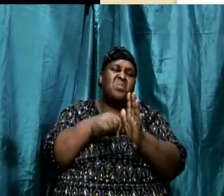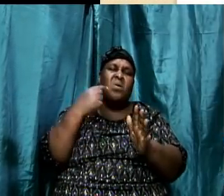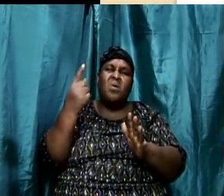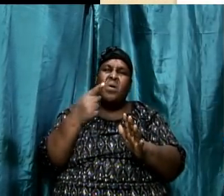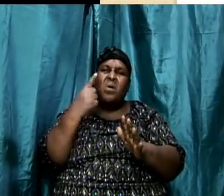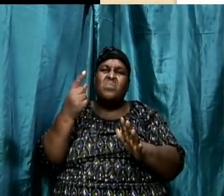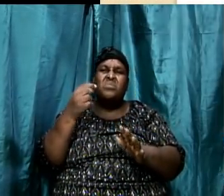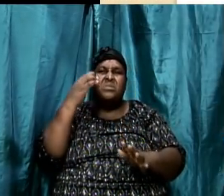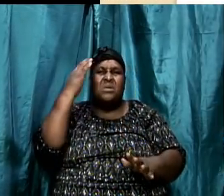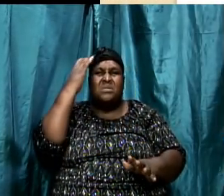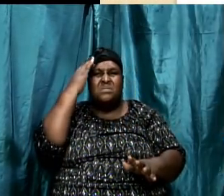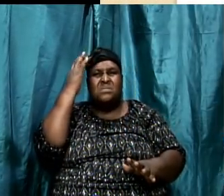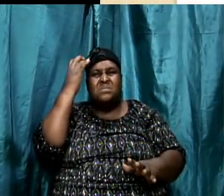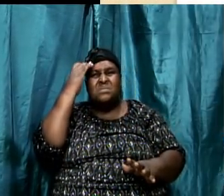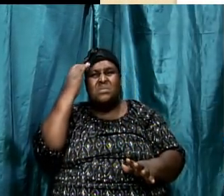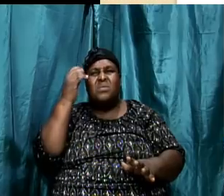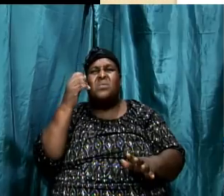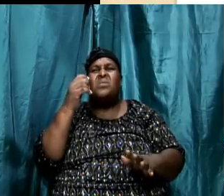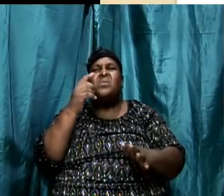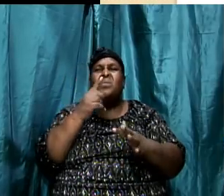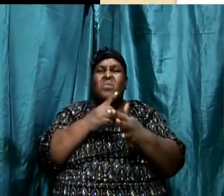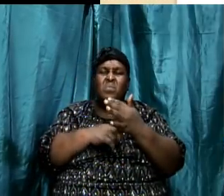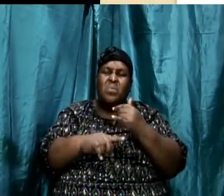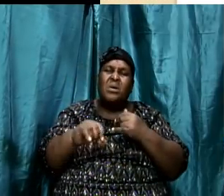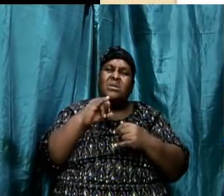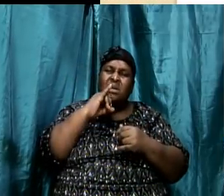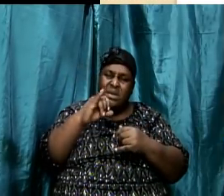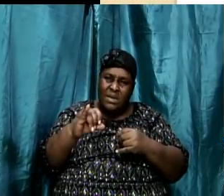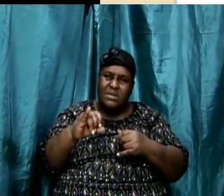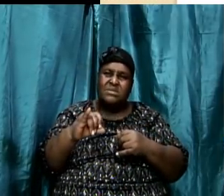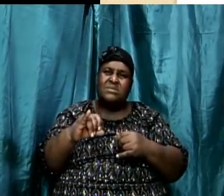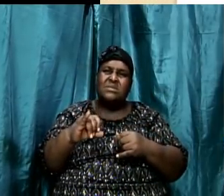consider what is the context.